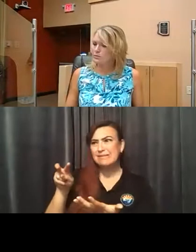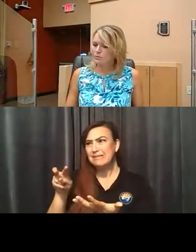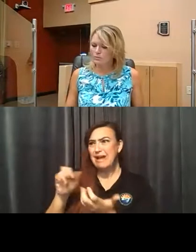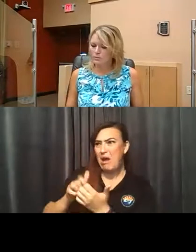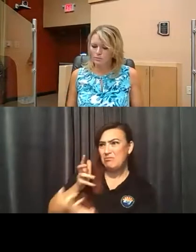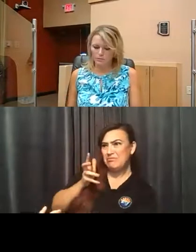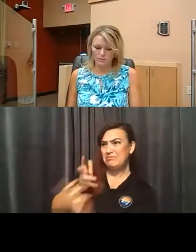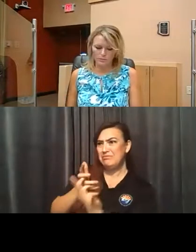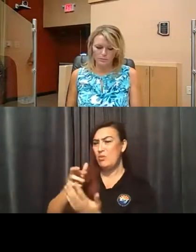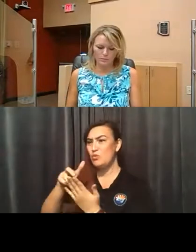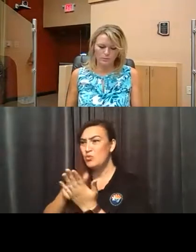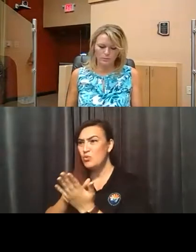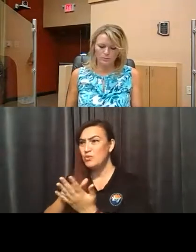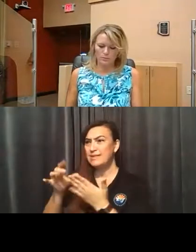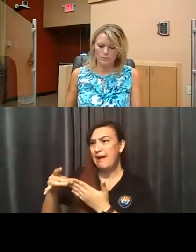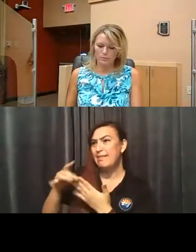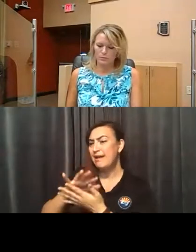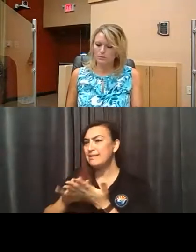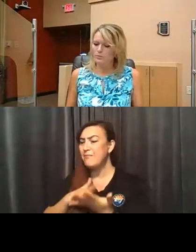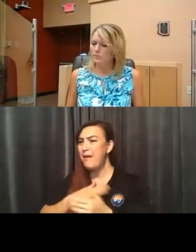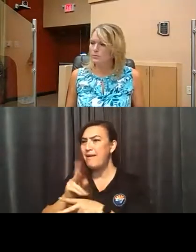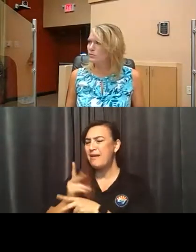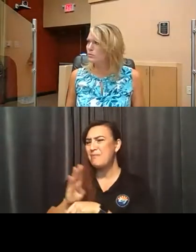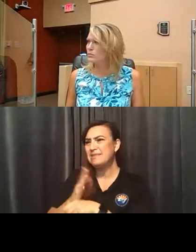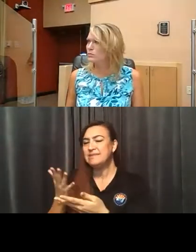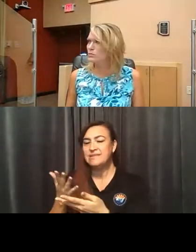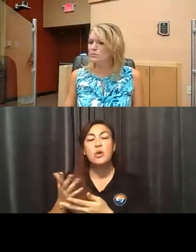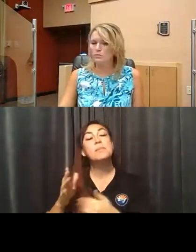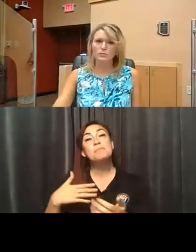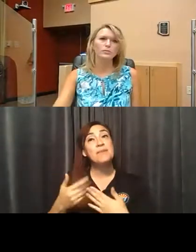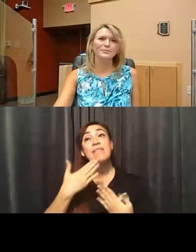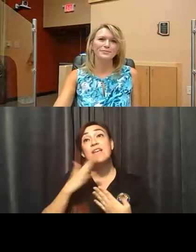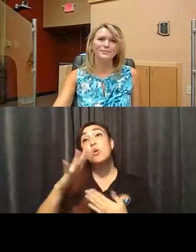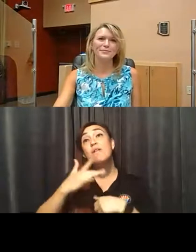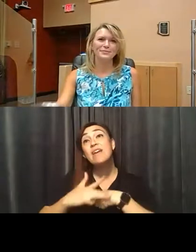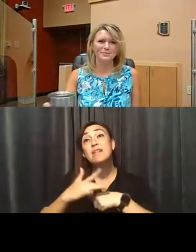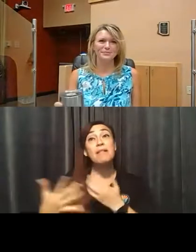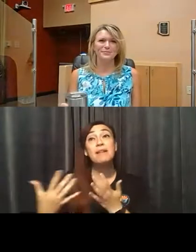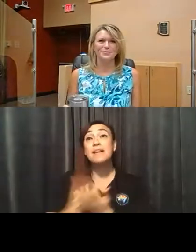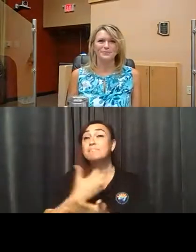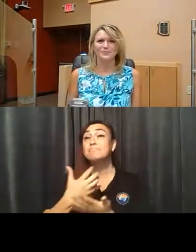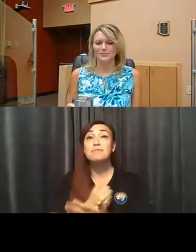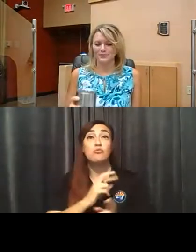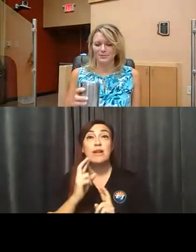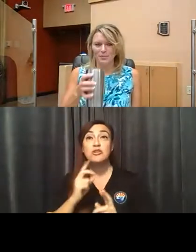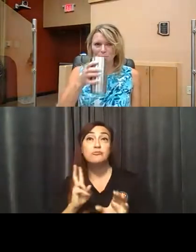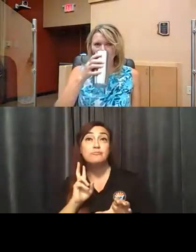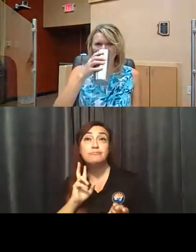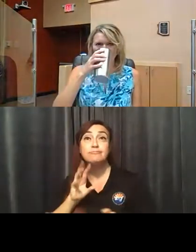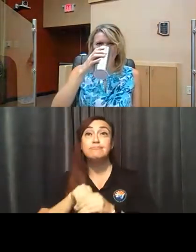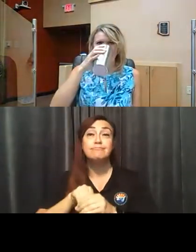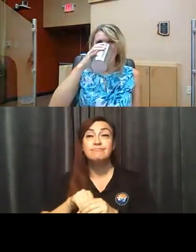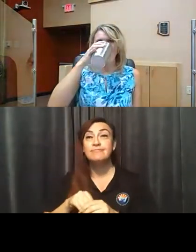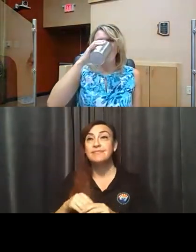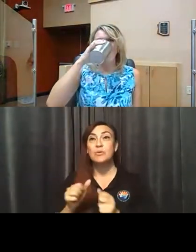mean for each different business. I also want to thank you just for your availability. You're always ready to jump in and help us like with this virtual